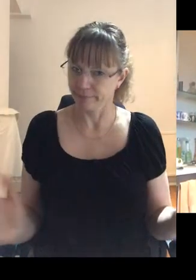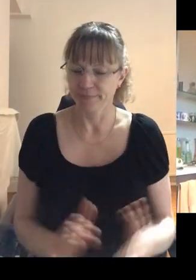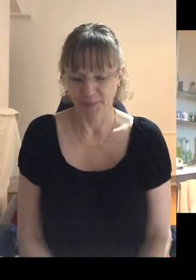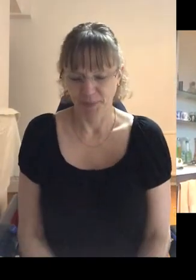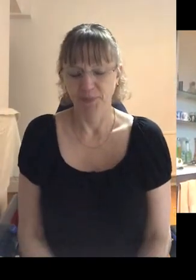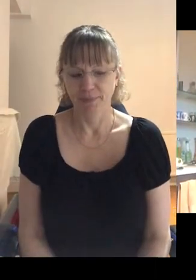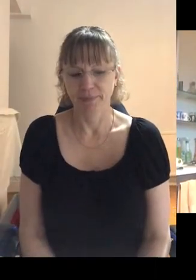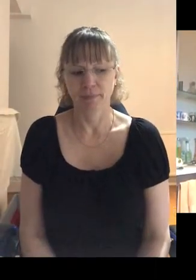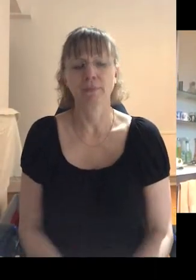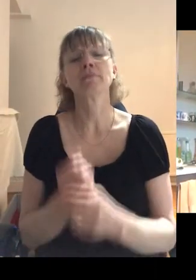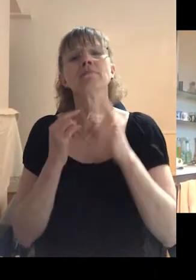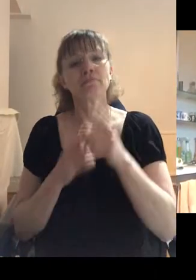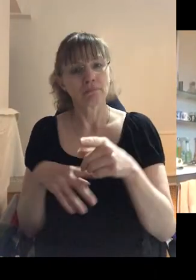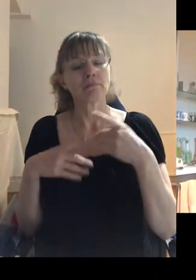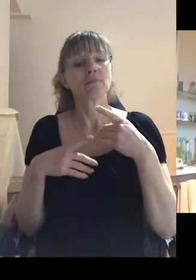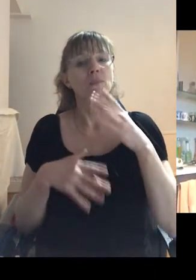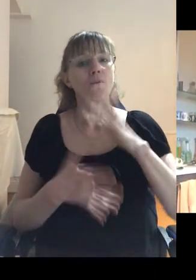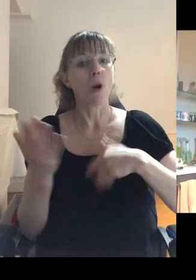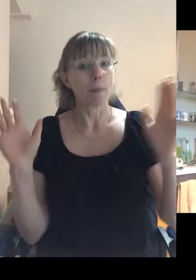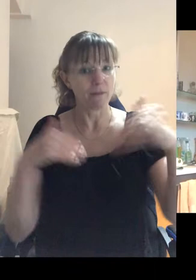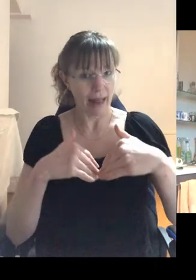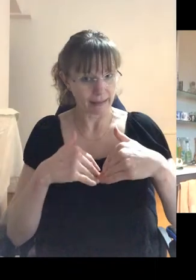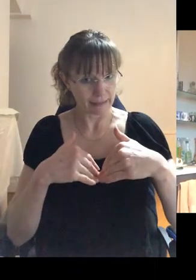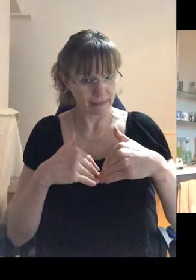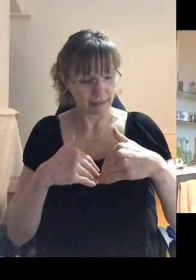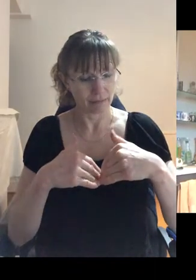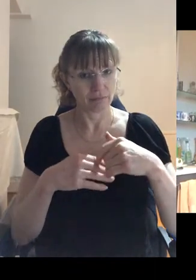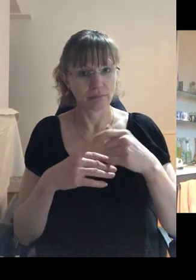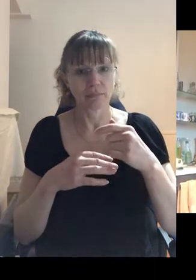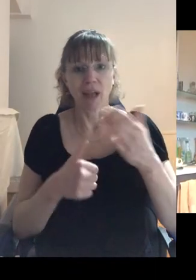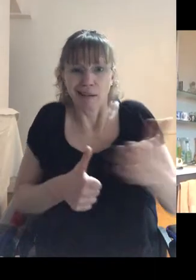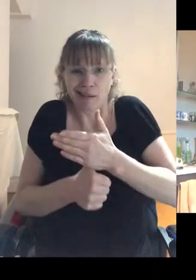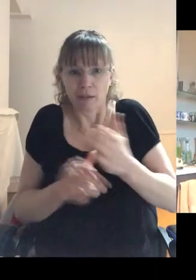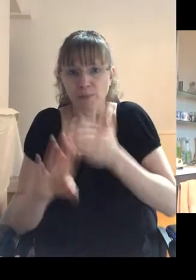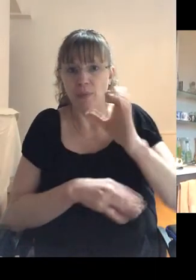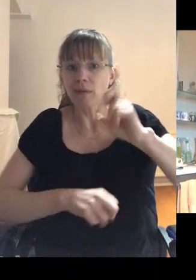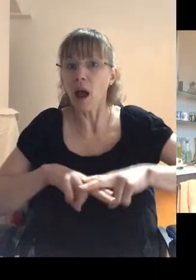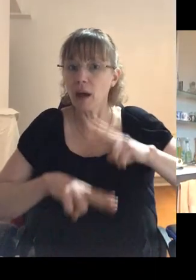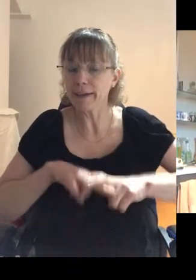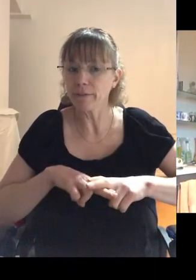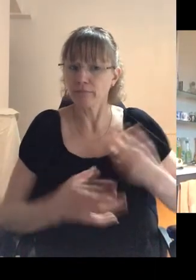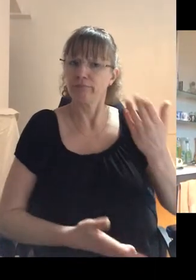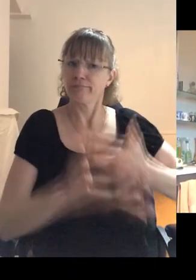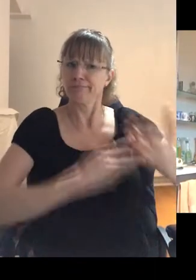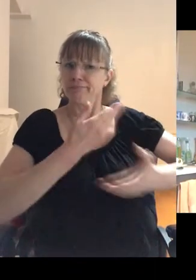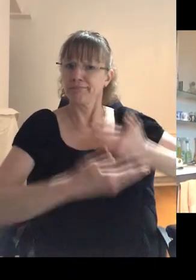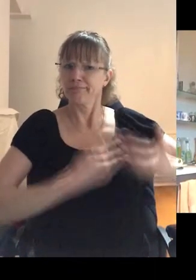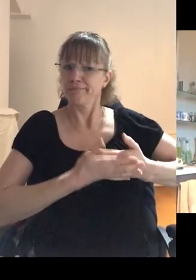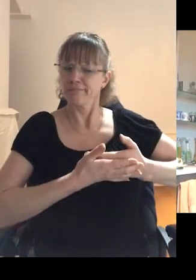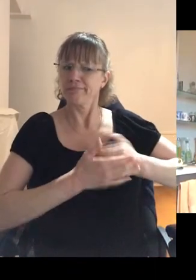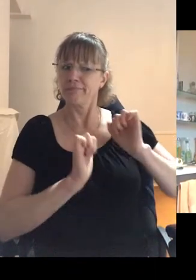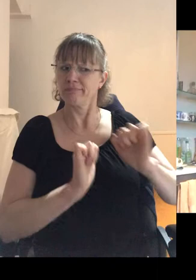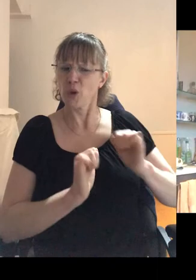so you, you were a lad from the valleys and initially you went to Cardiff. Tell us a bit about your, your evolution as,